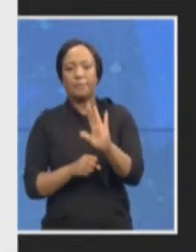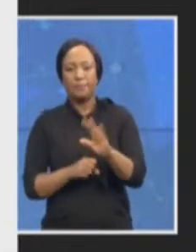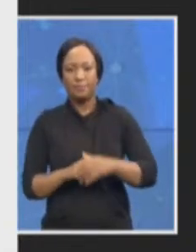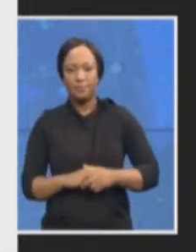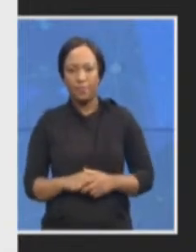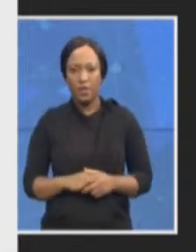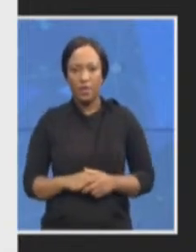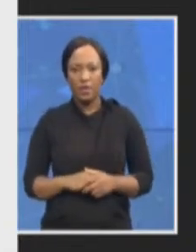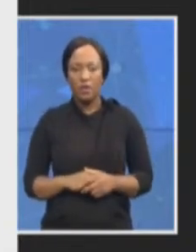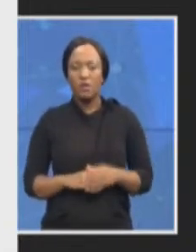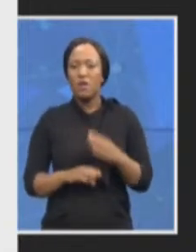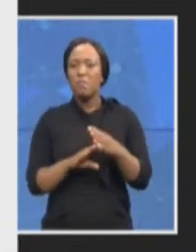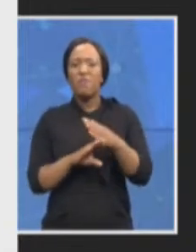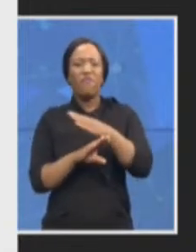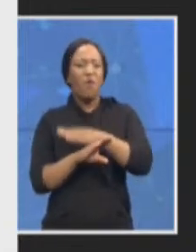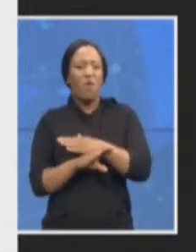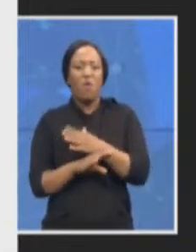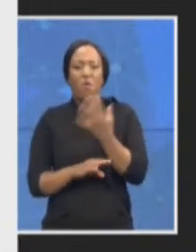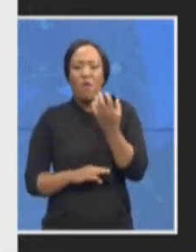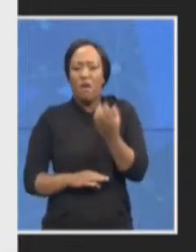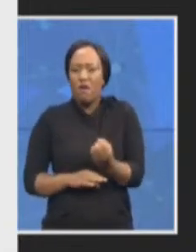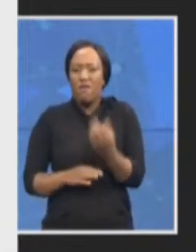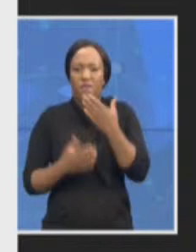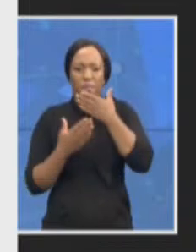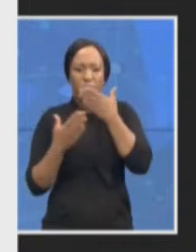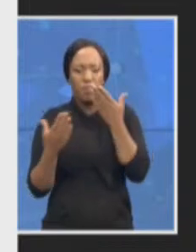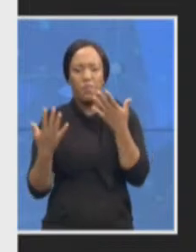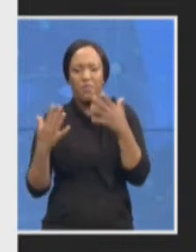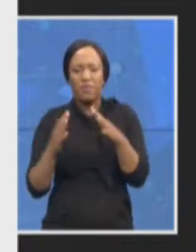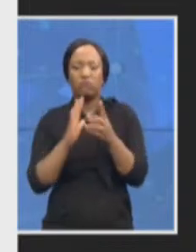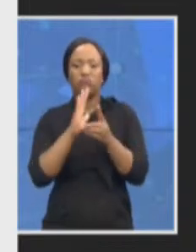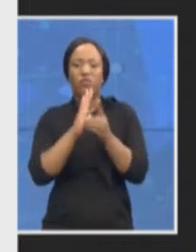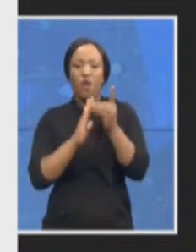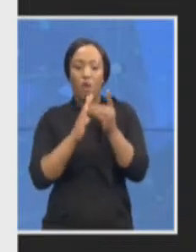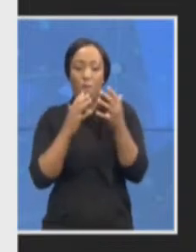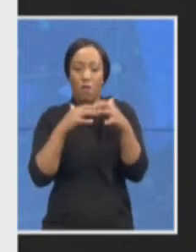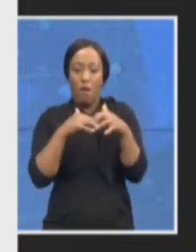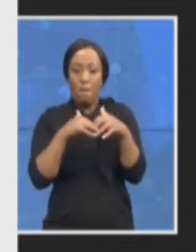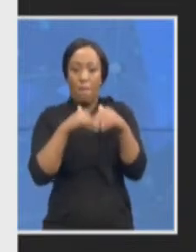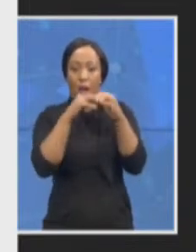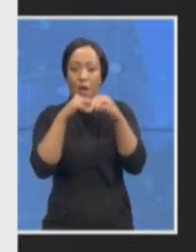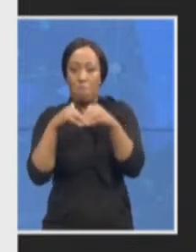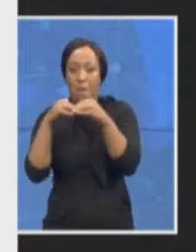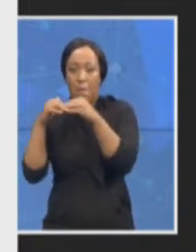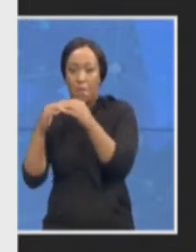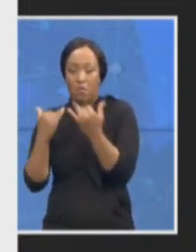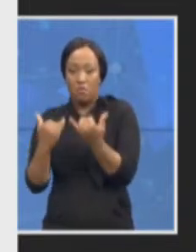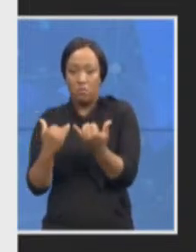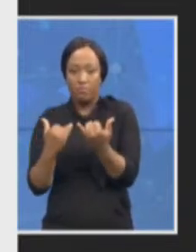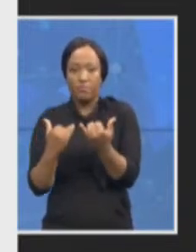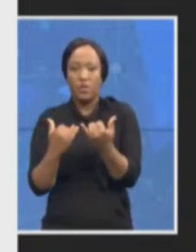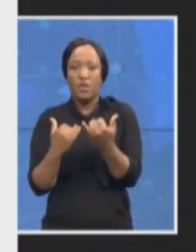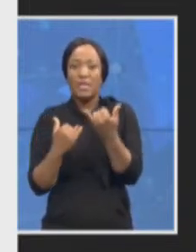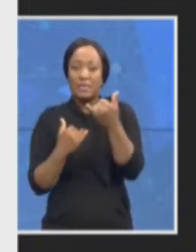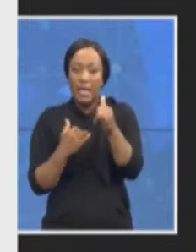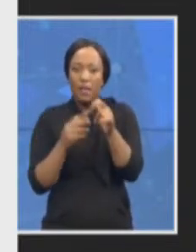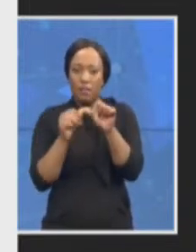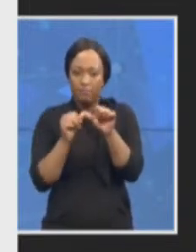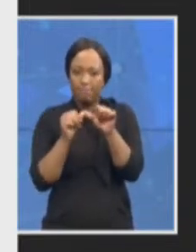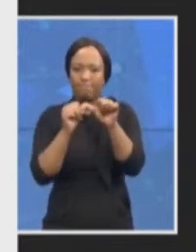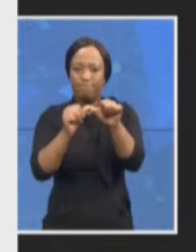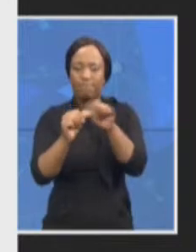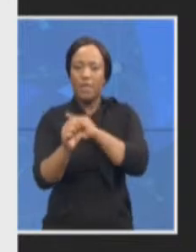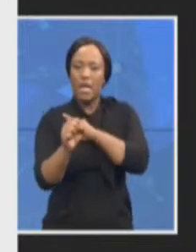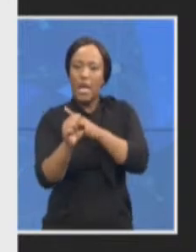developed the capacities in those areas we are still putting capacities into those areas and we appointing